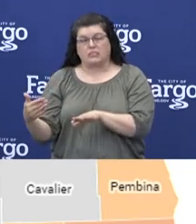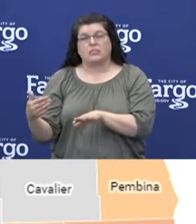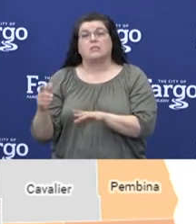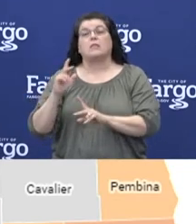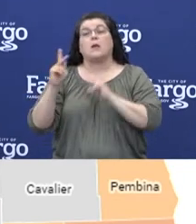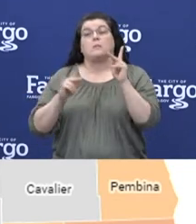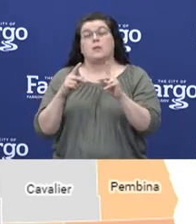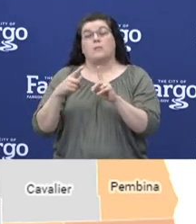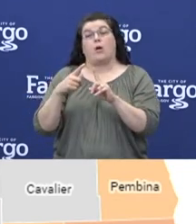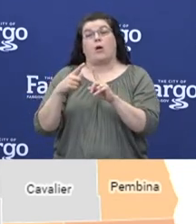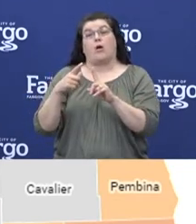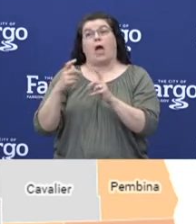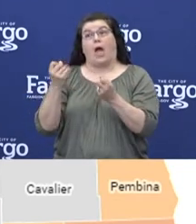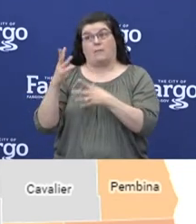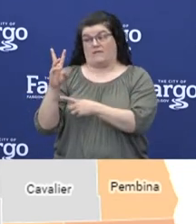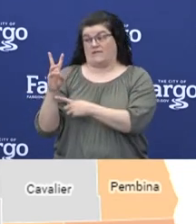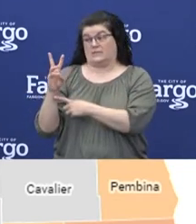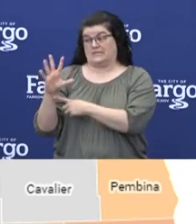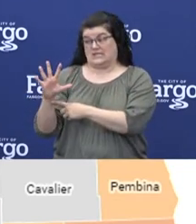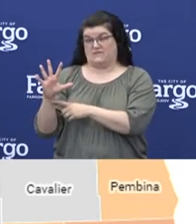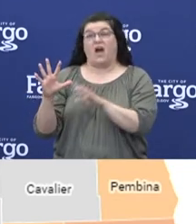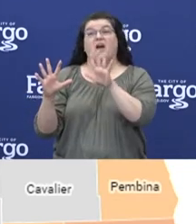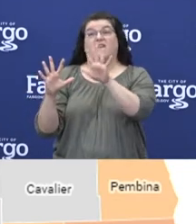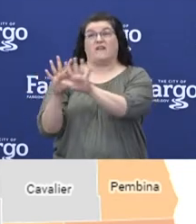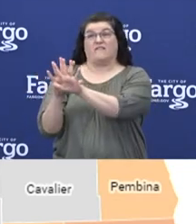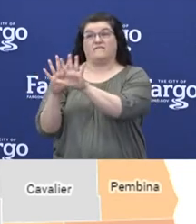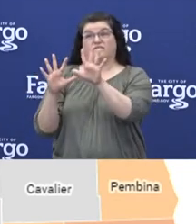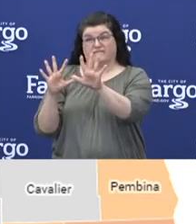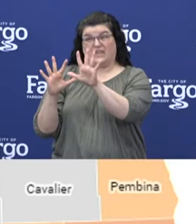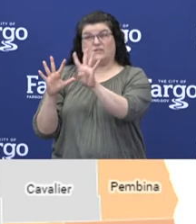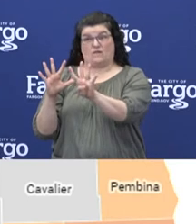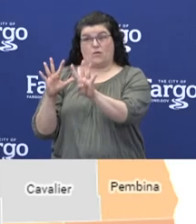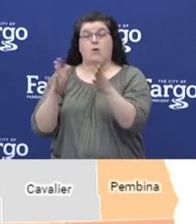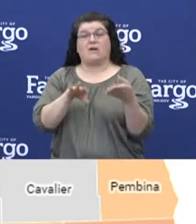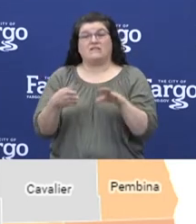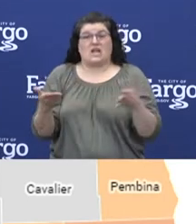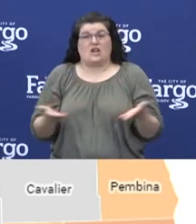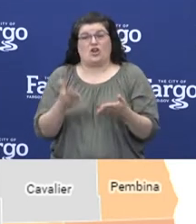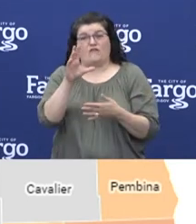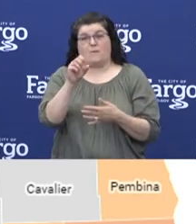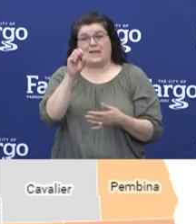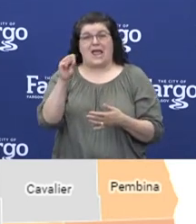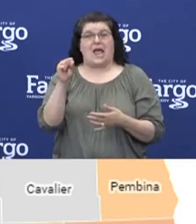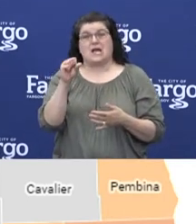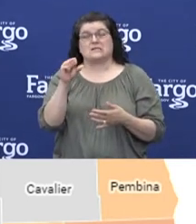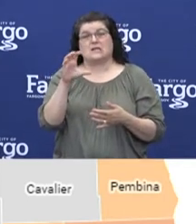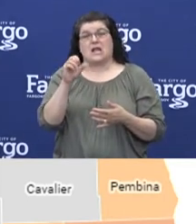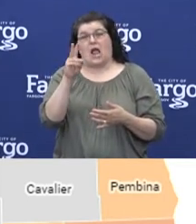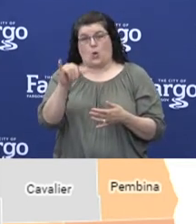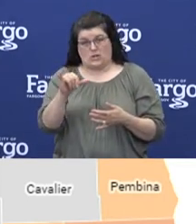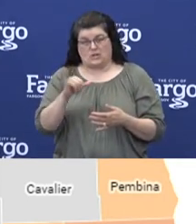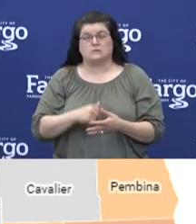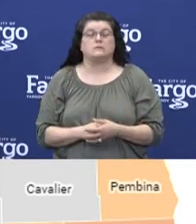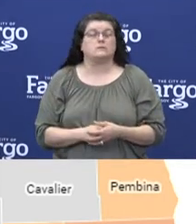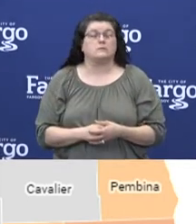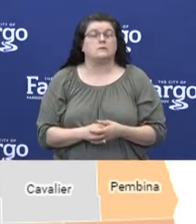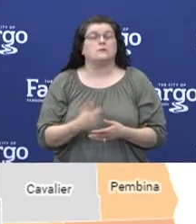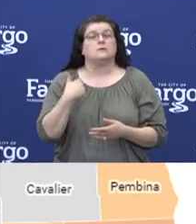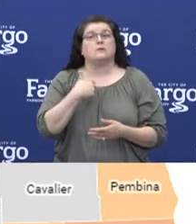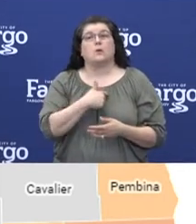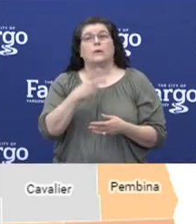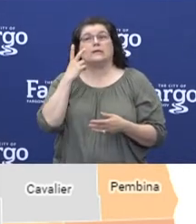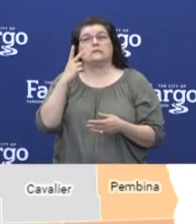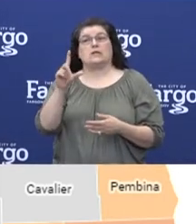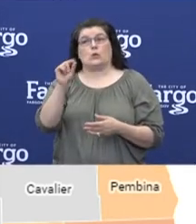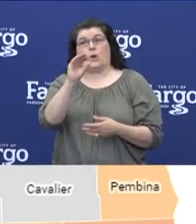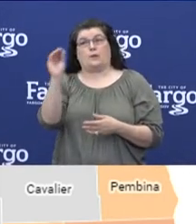have been here in Cass County. If we look a little more deeply at this, we see that in Cass County, we have about 20 percent of